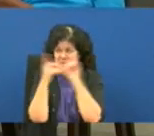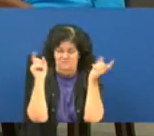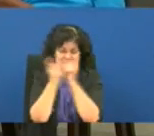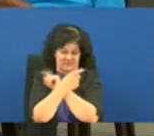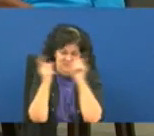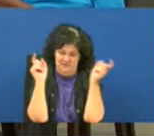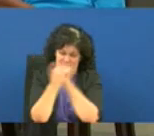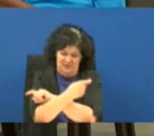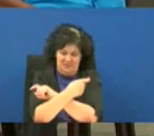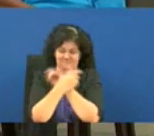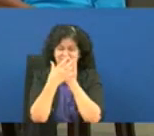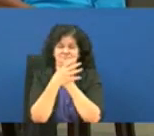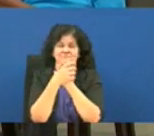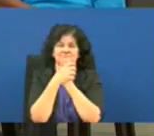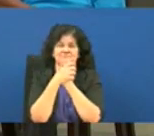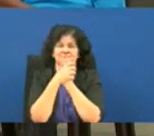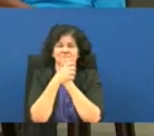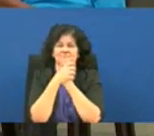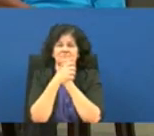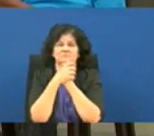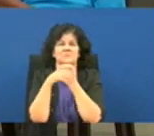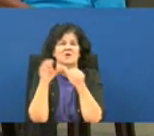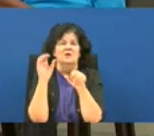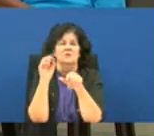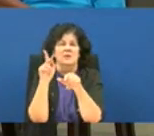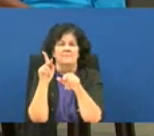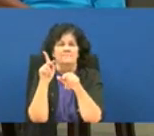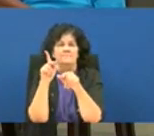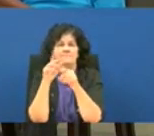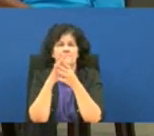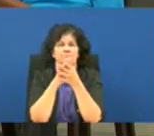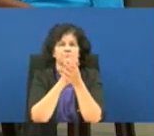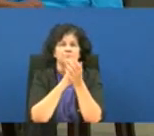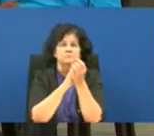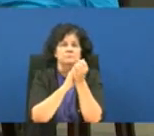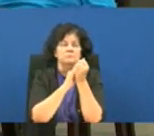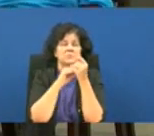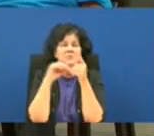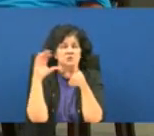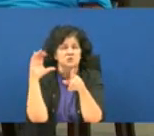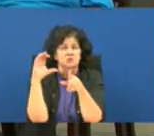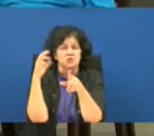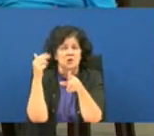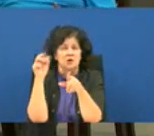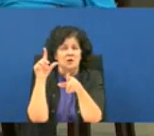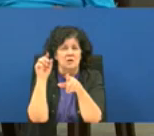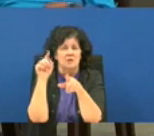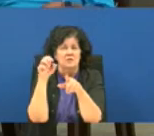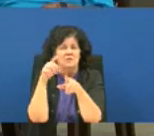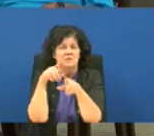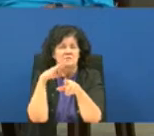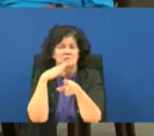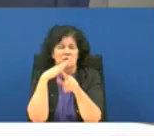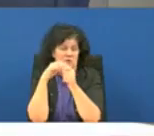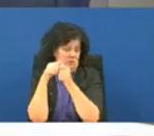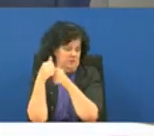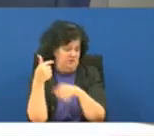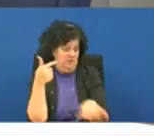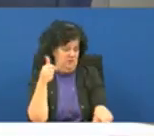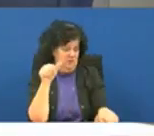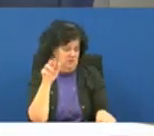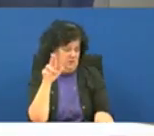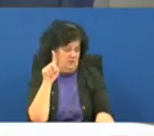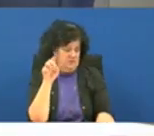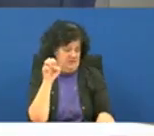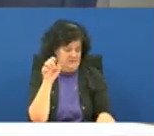thank you okay council member hudson uh charlie you just talked about with councilman goday that y'all